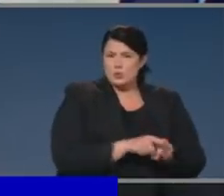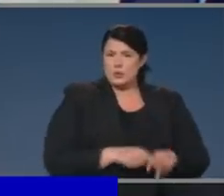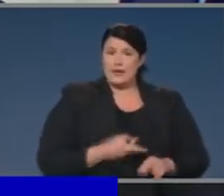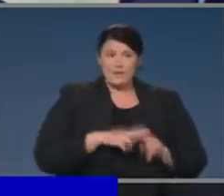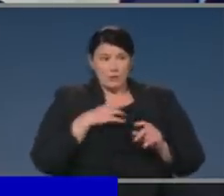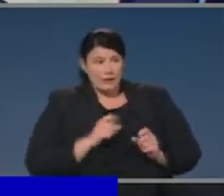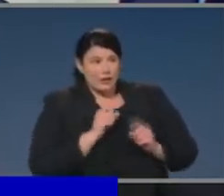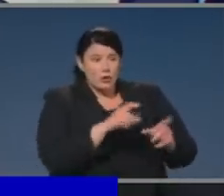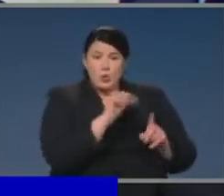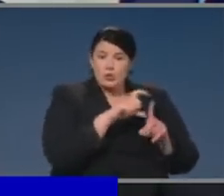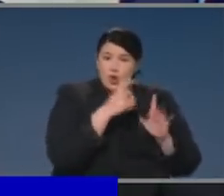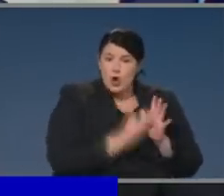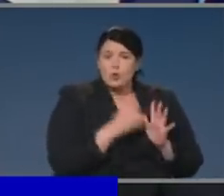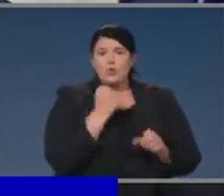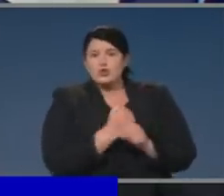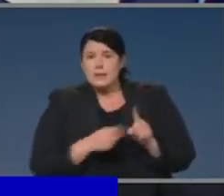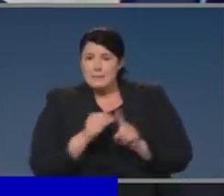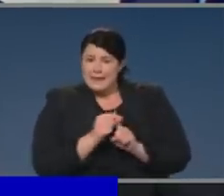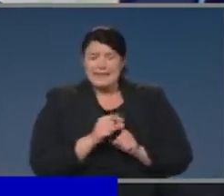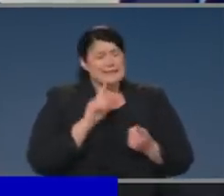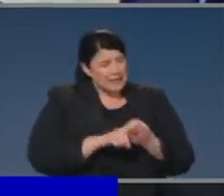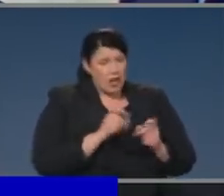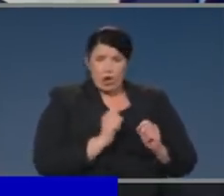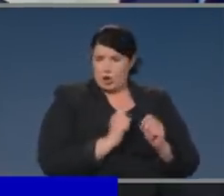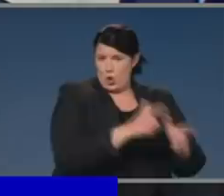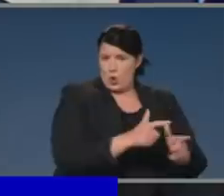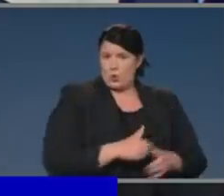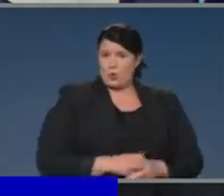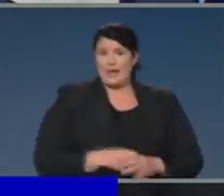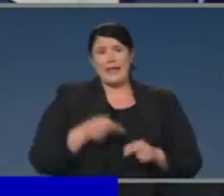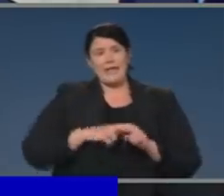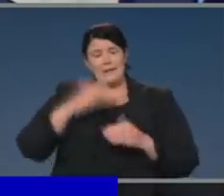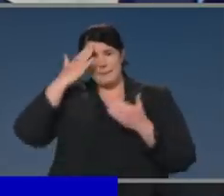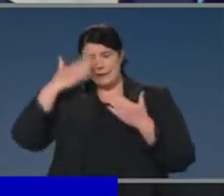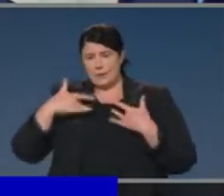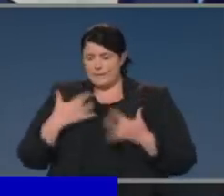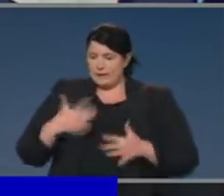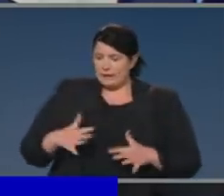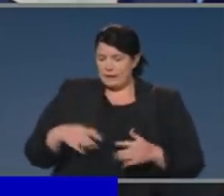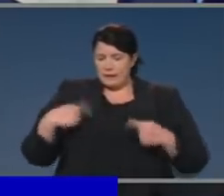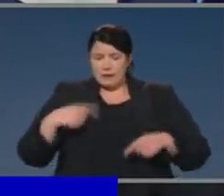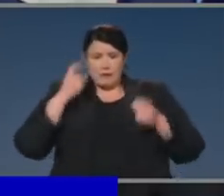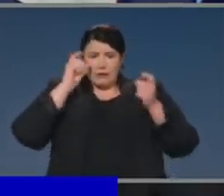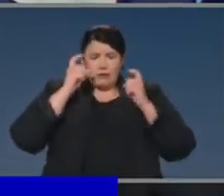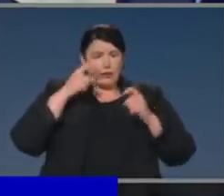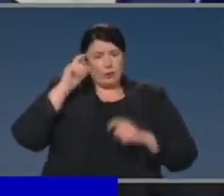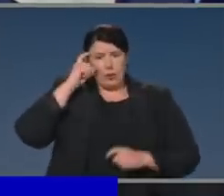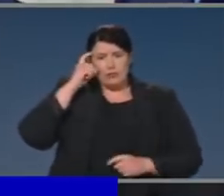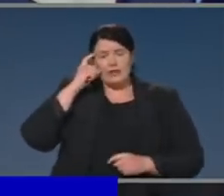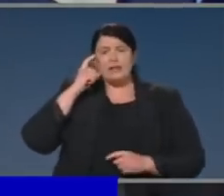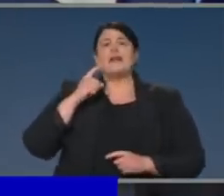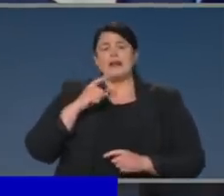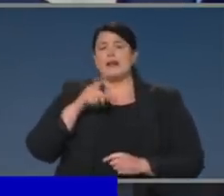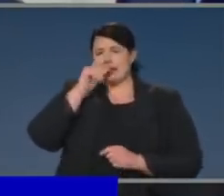your GP, please do so. And if you need to get help with mental health conditions, please, please do so. So I'll stop